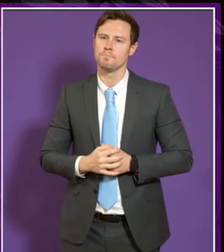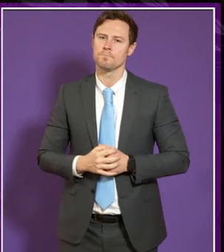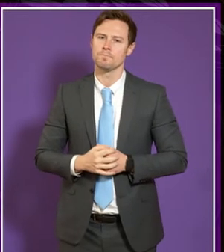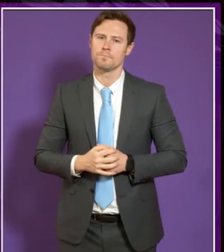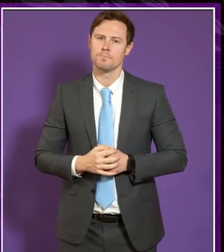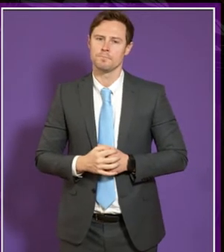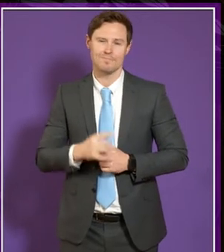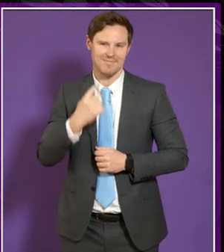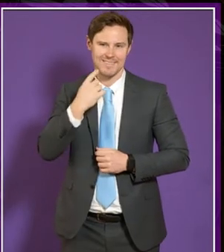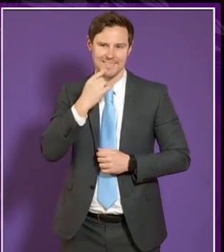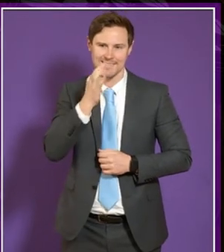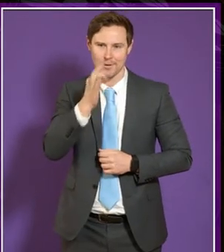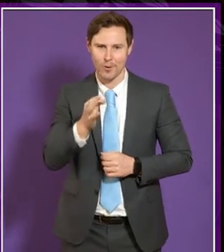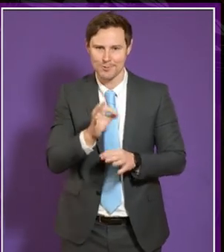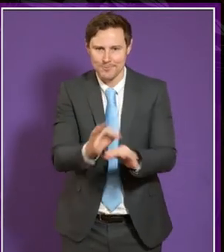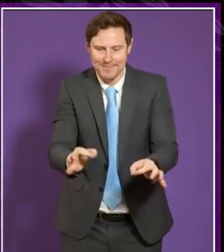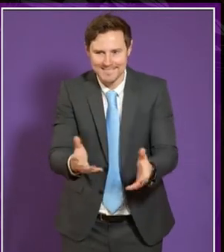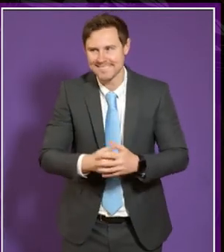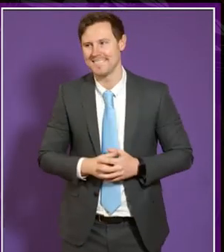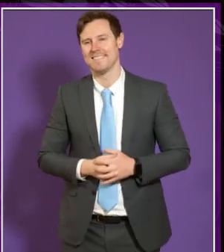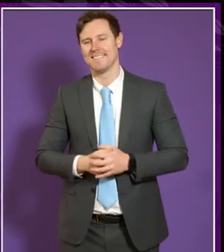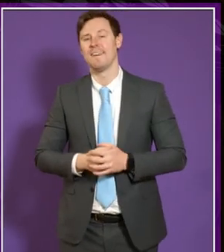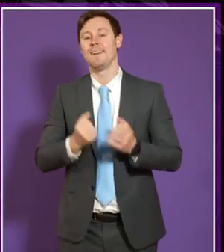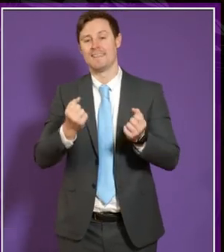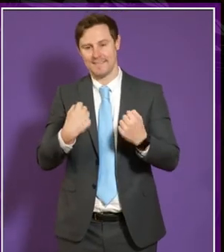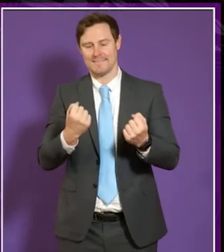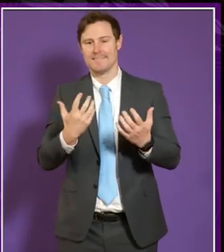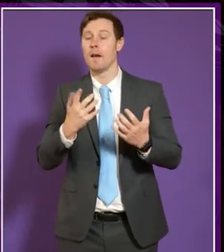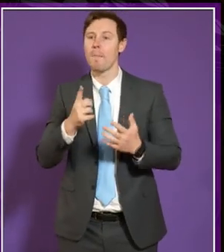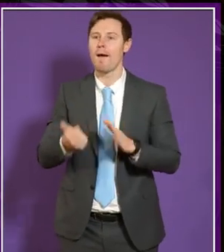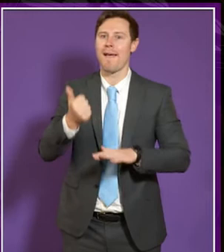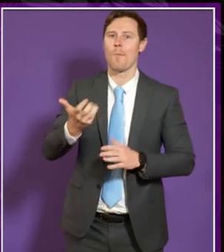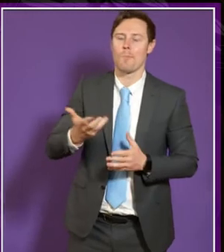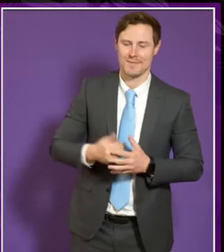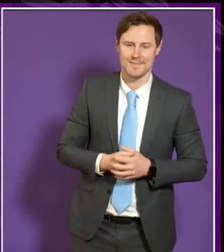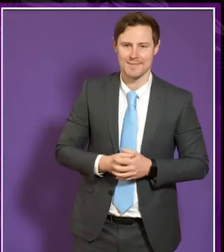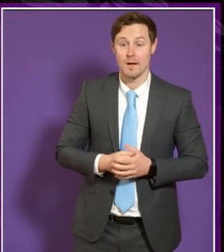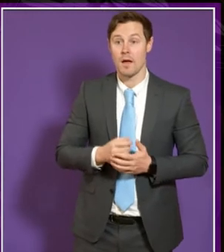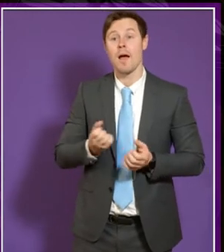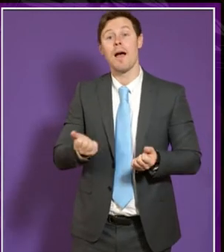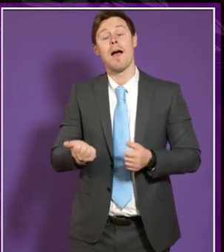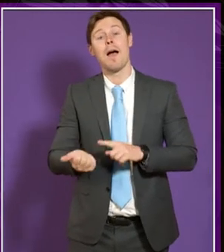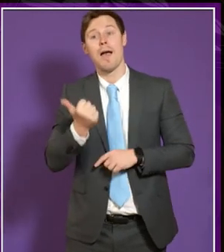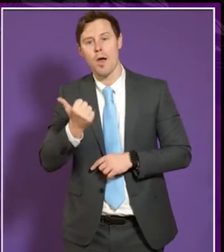well that was an easy question okay how and who